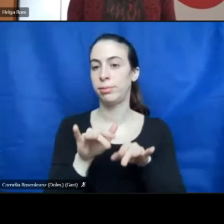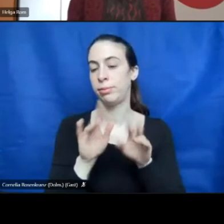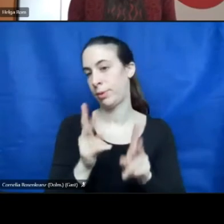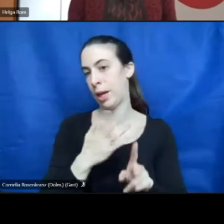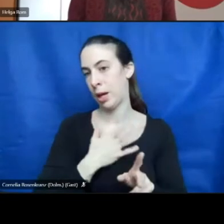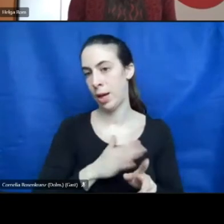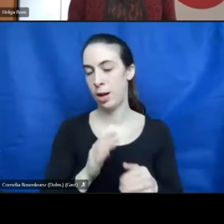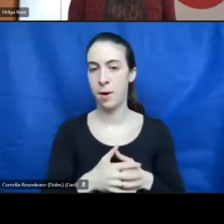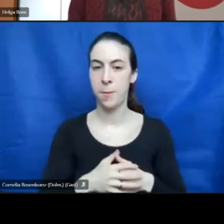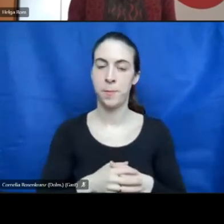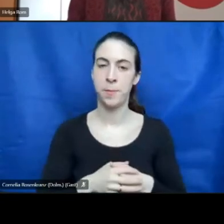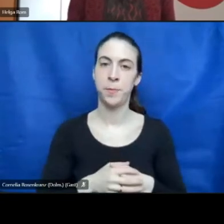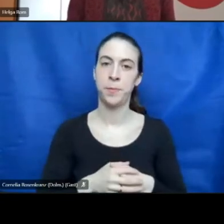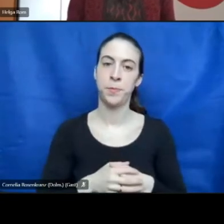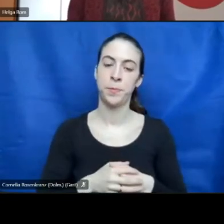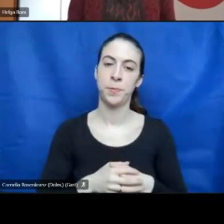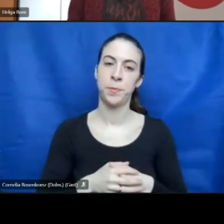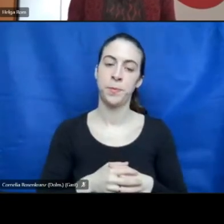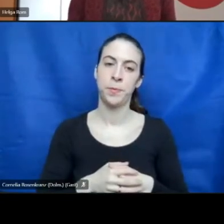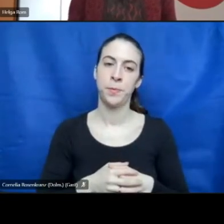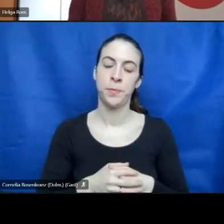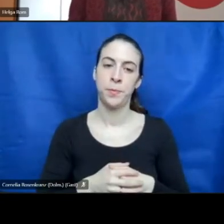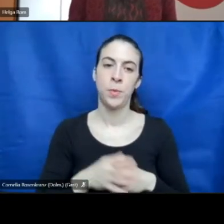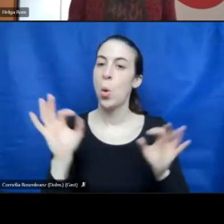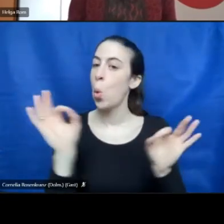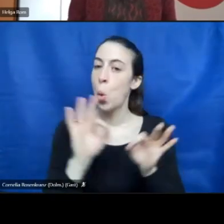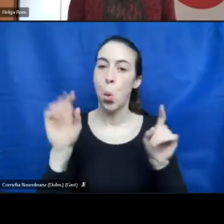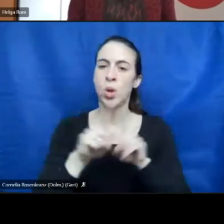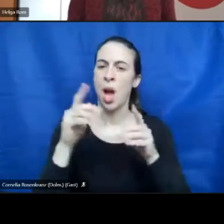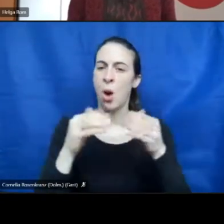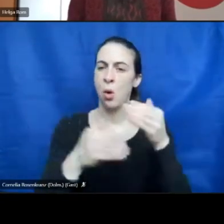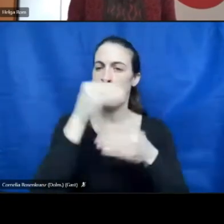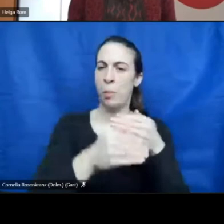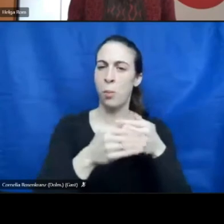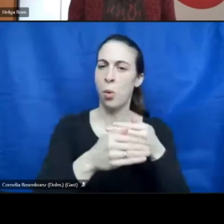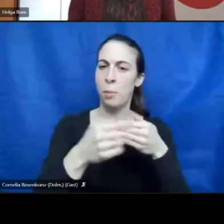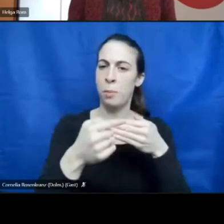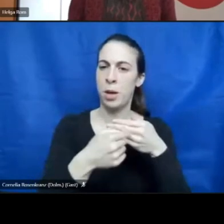even on the website of Zero Project of the live stream.